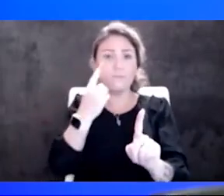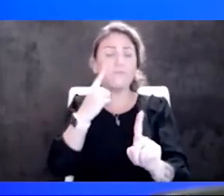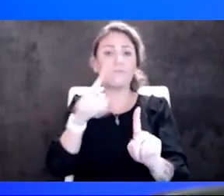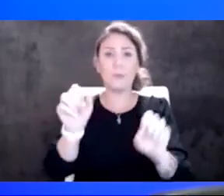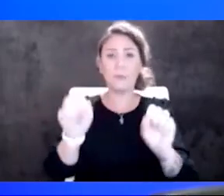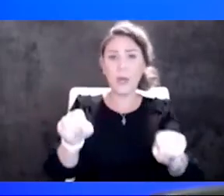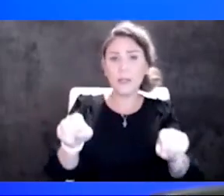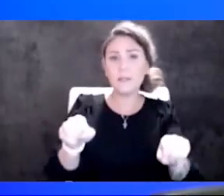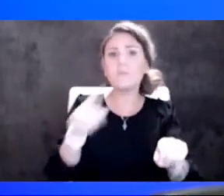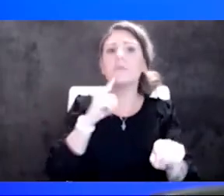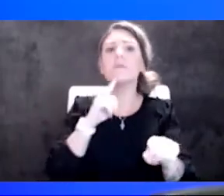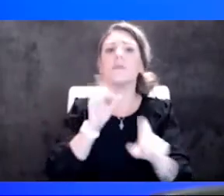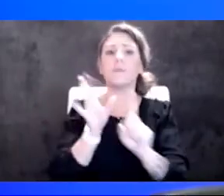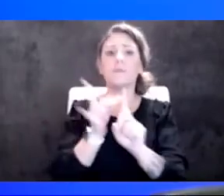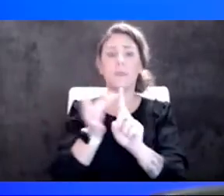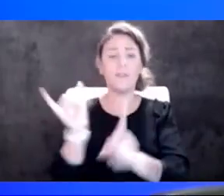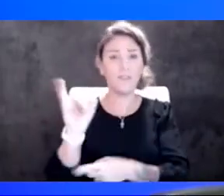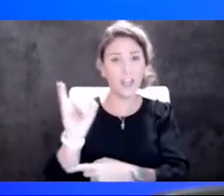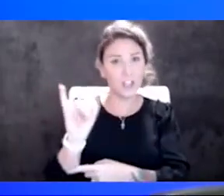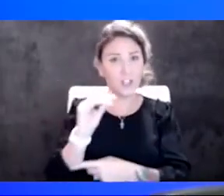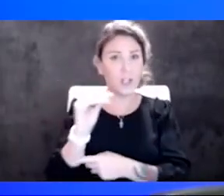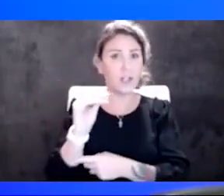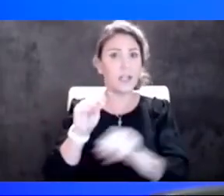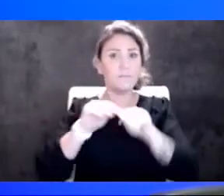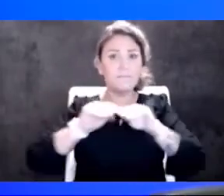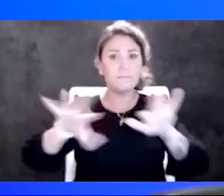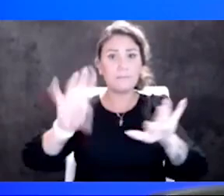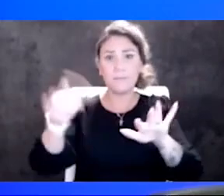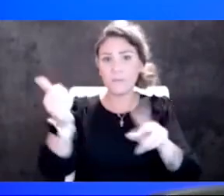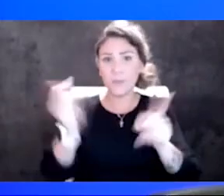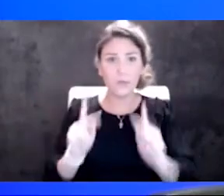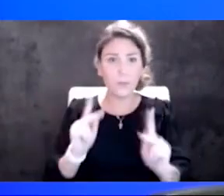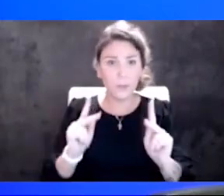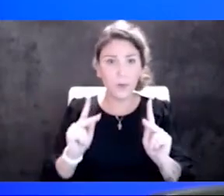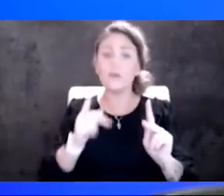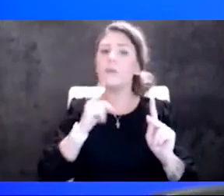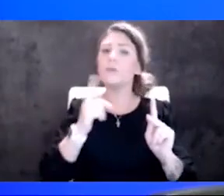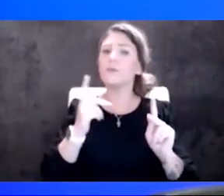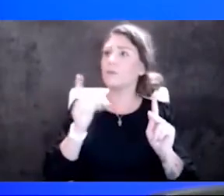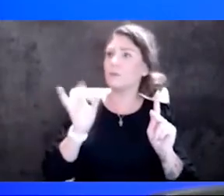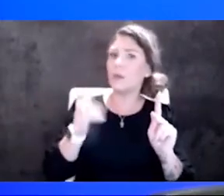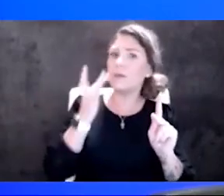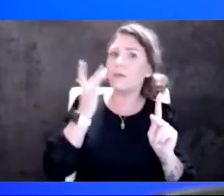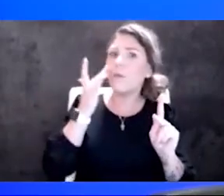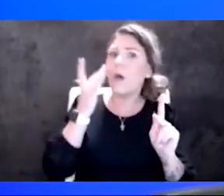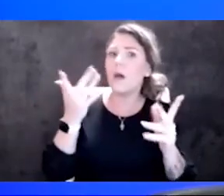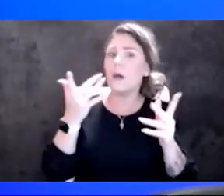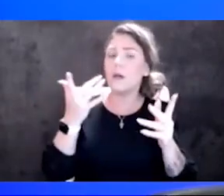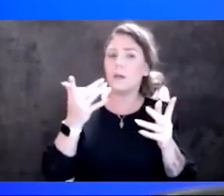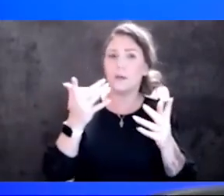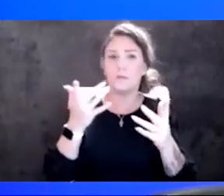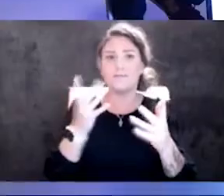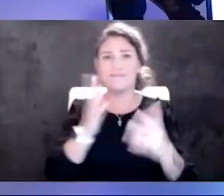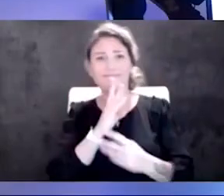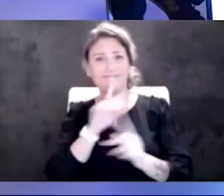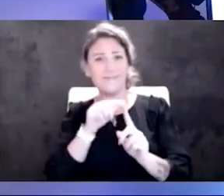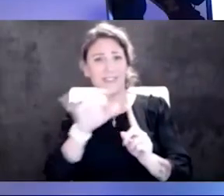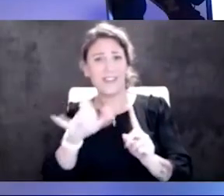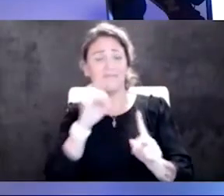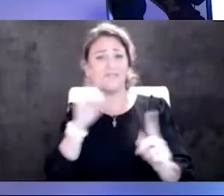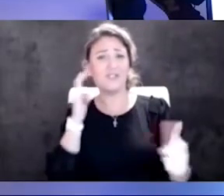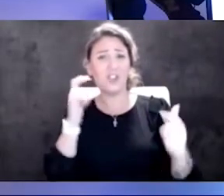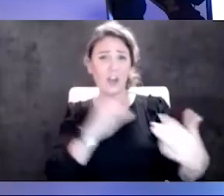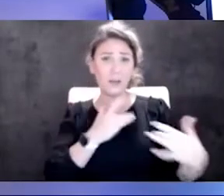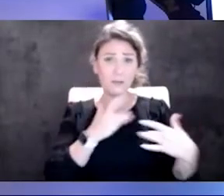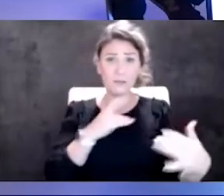infected and passing it along to others. You know, that's what this is all about. And that's a big concern for me. This doubling rate, Delta had